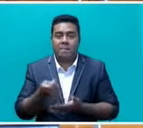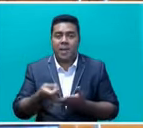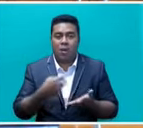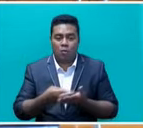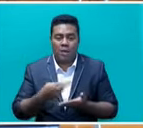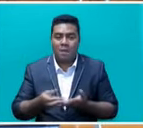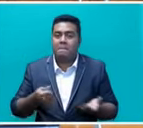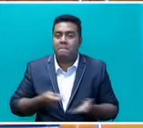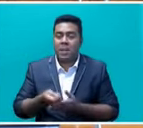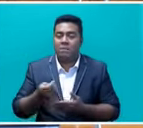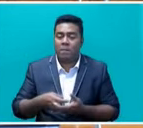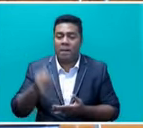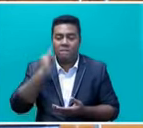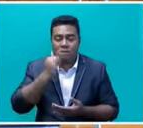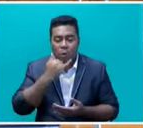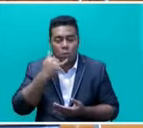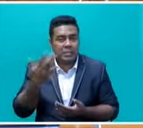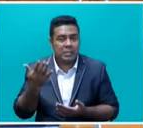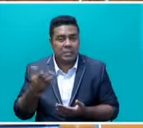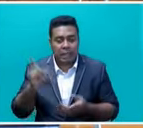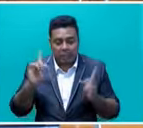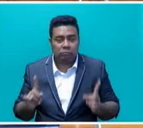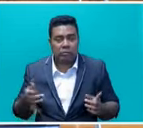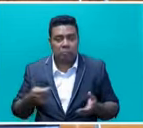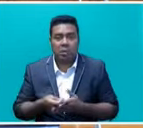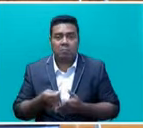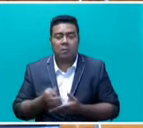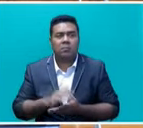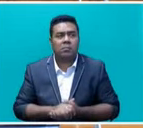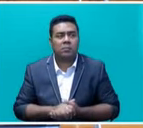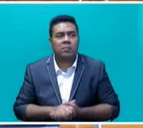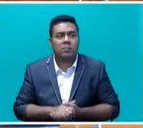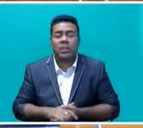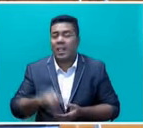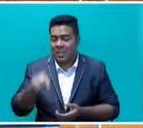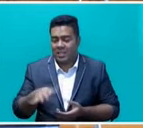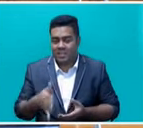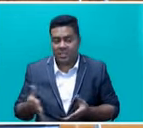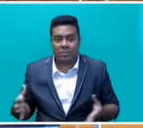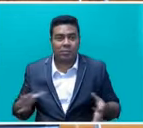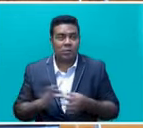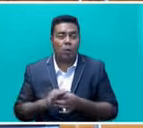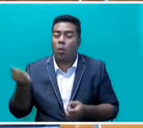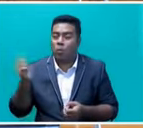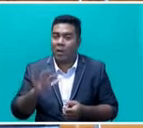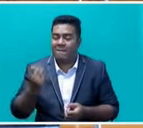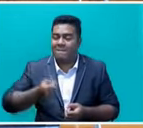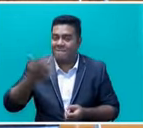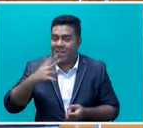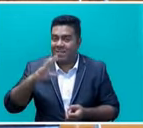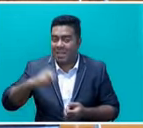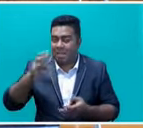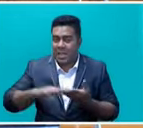for phones, et cetera, and mobile, you know, electricity. Mr. Speaker, sir, this is in conjunction with already, there's about $50 million